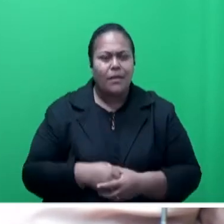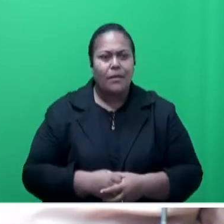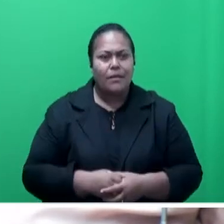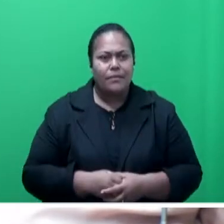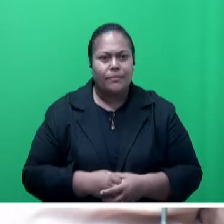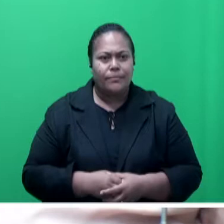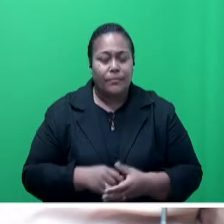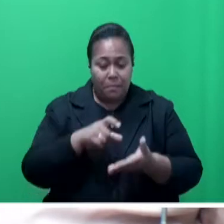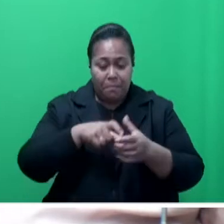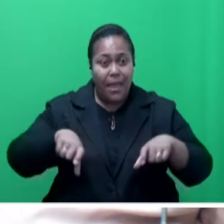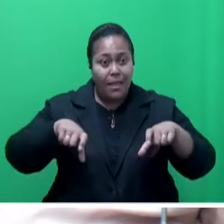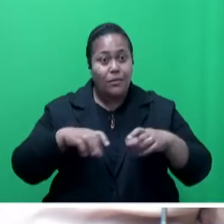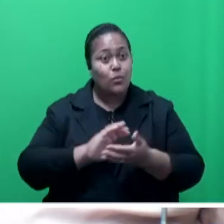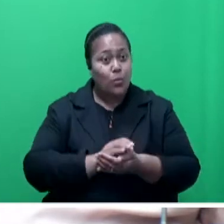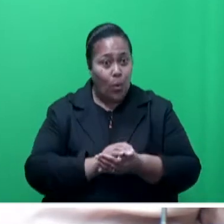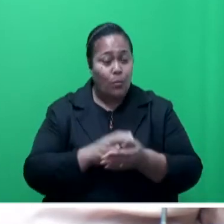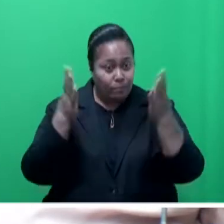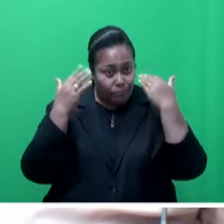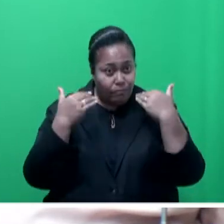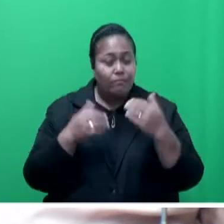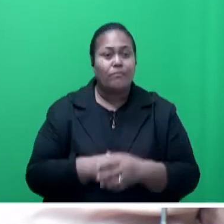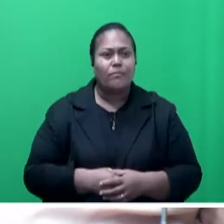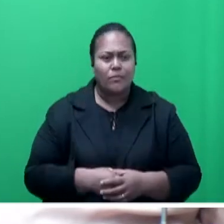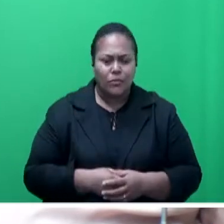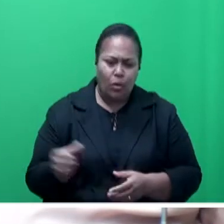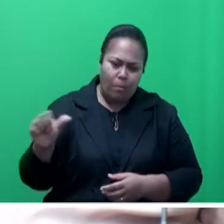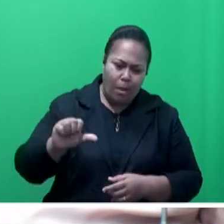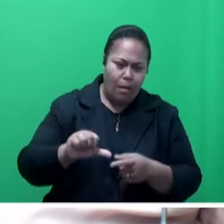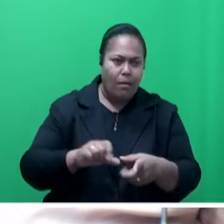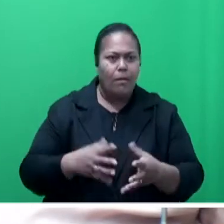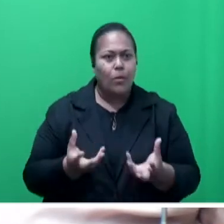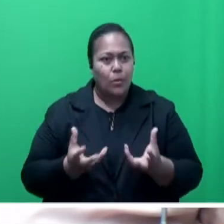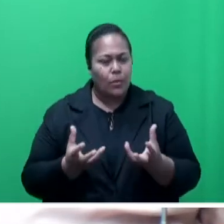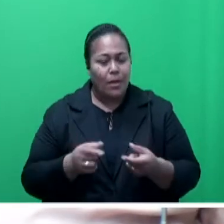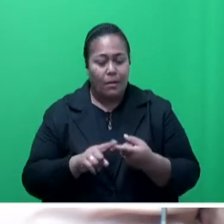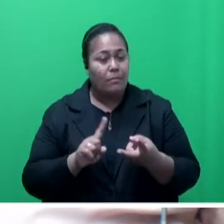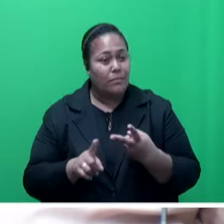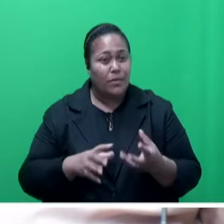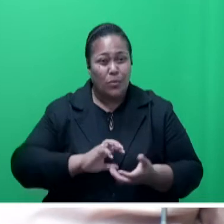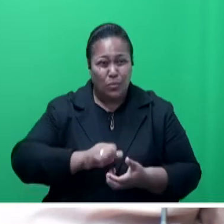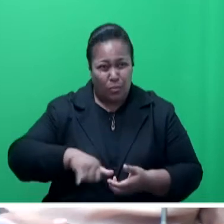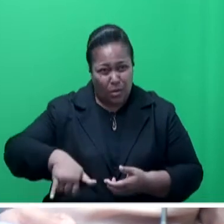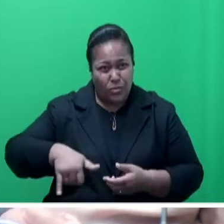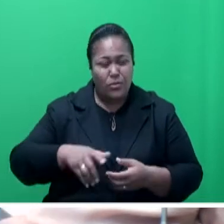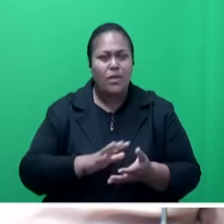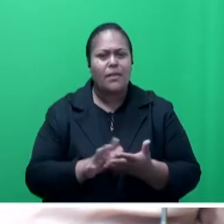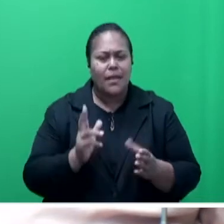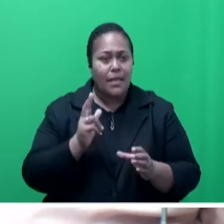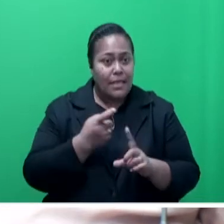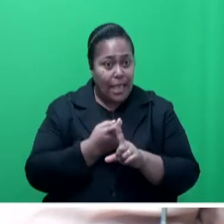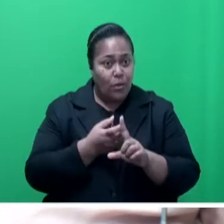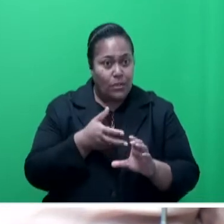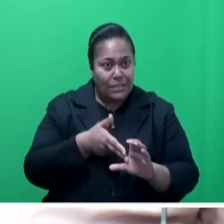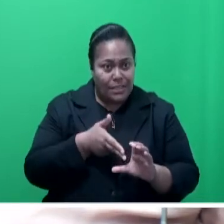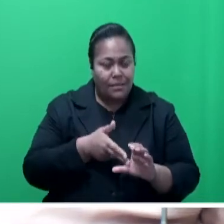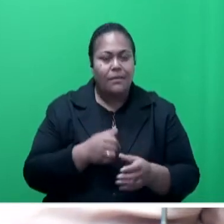soap, bathing soap, soap powder, toilet paper, toothpaste, cooking gas, and kerosene. Of course, this will mean government forego